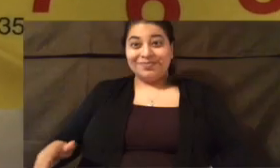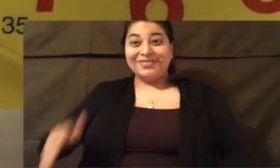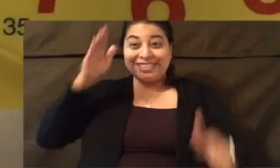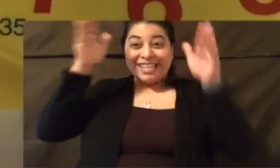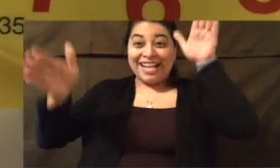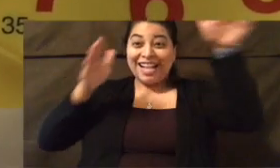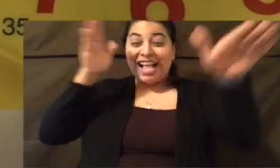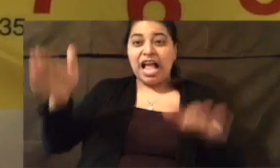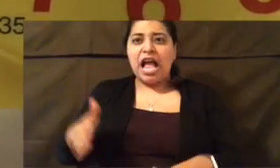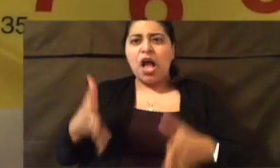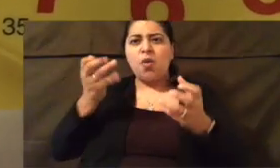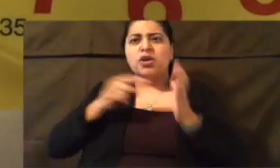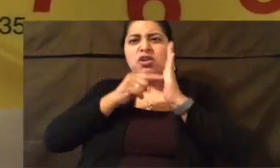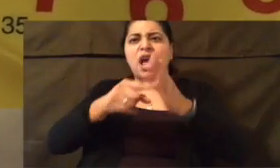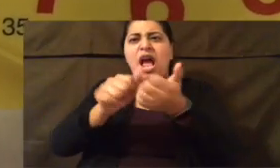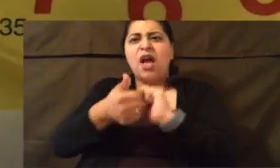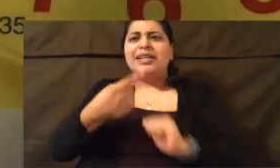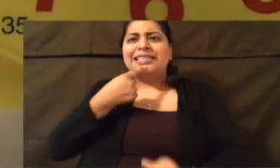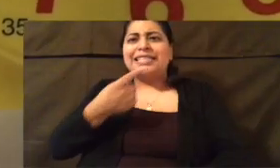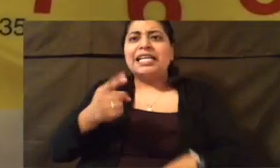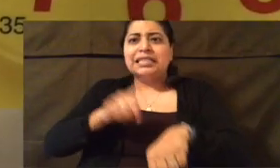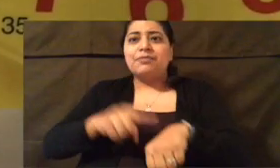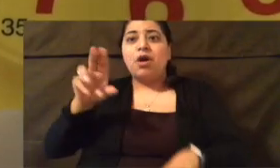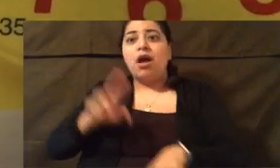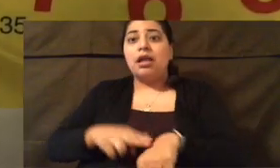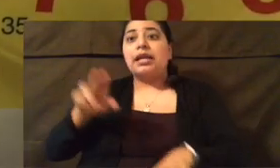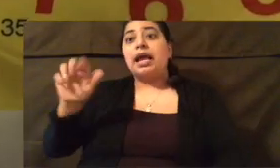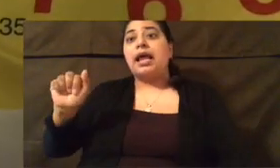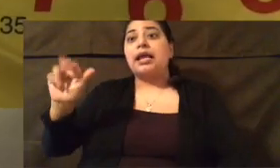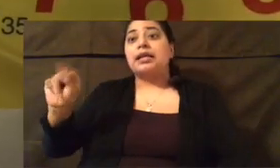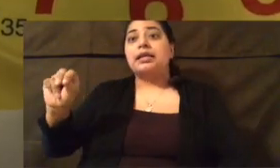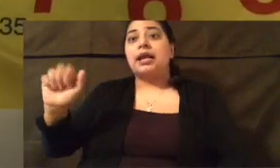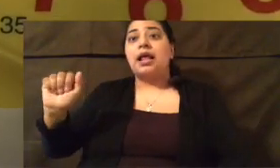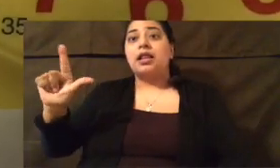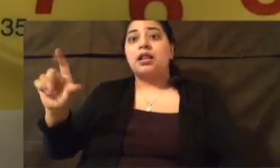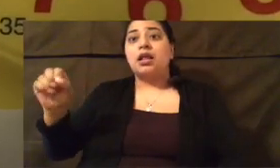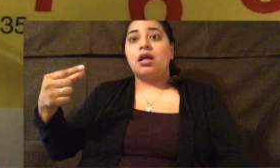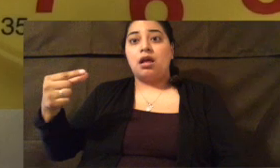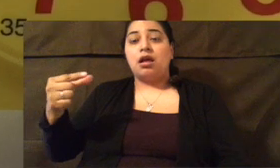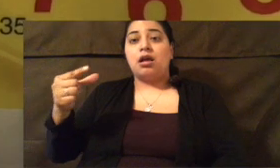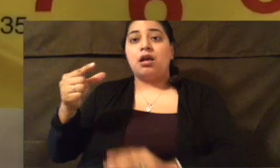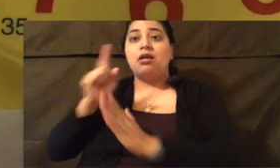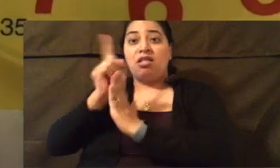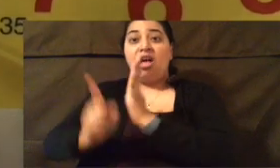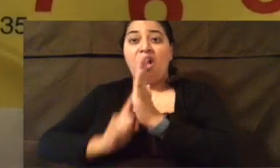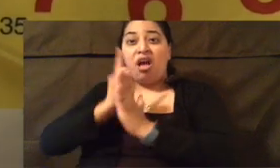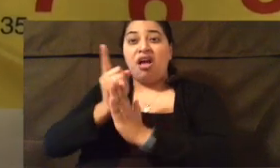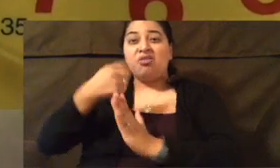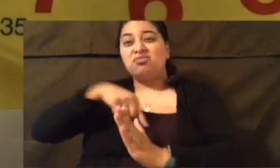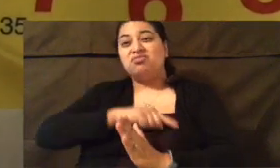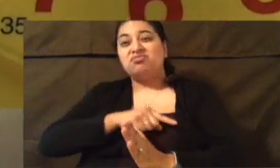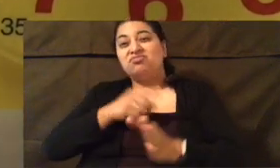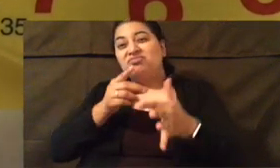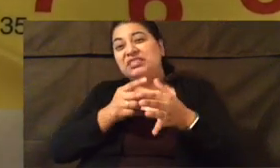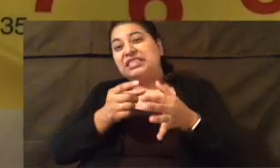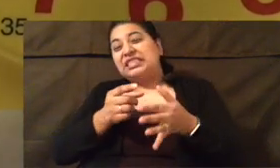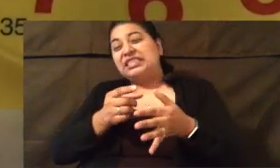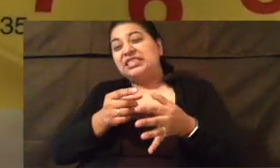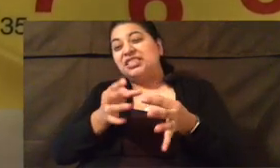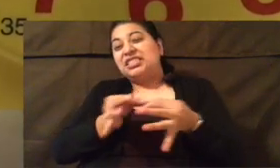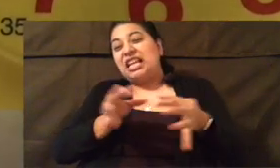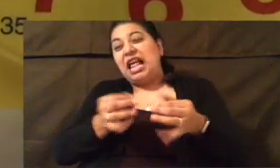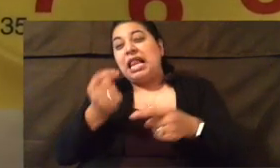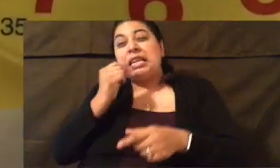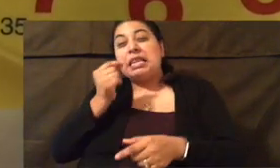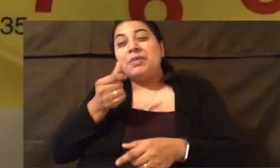Hi boys and girls, Ms. Rojas here. I'm going to show you how to tell time on an analog clock. We touched up on it yesterday just a little bit,